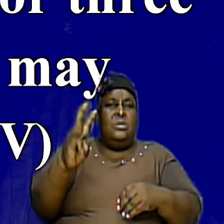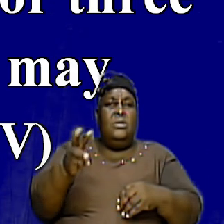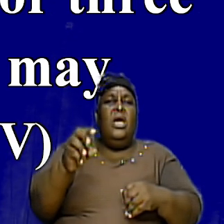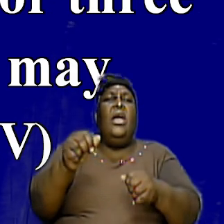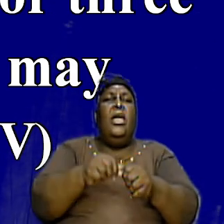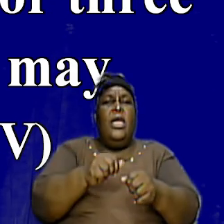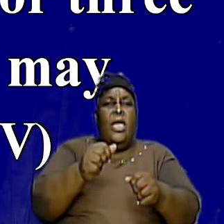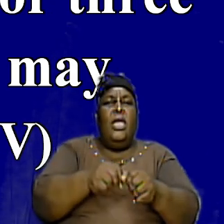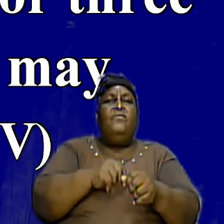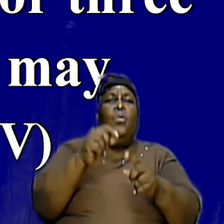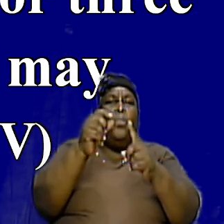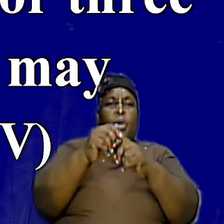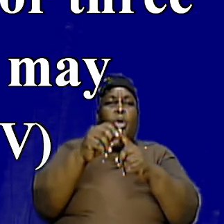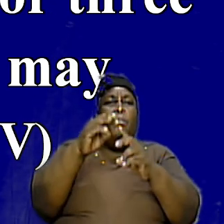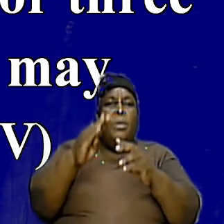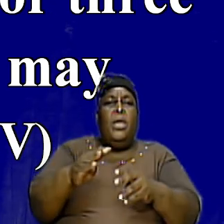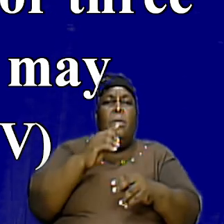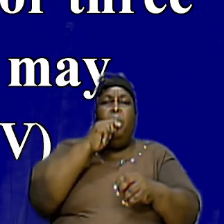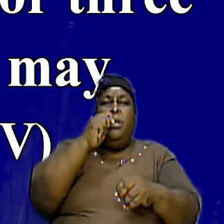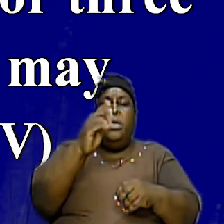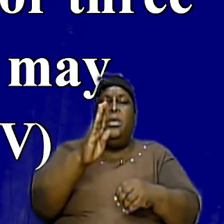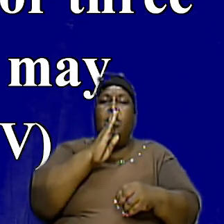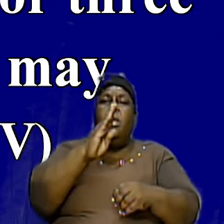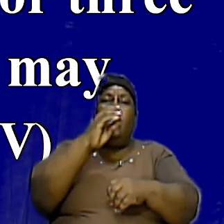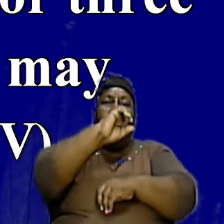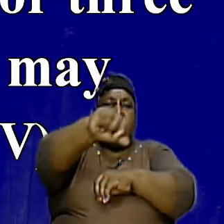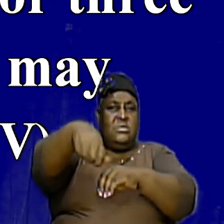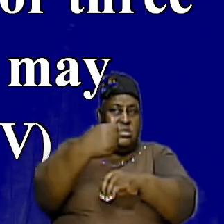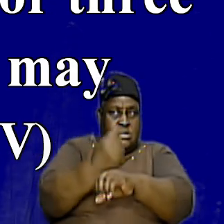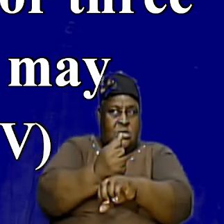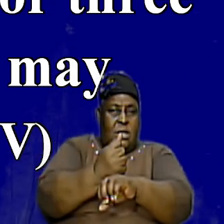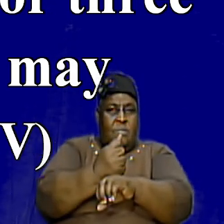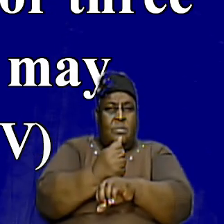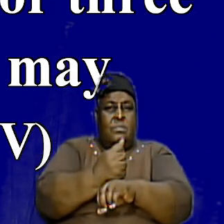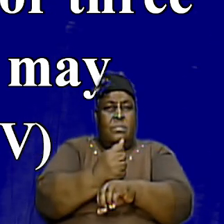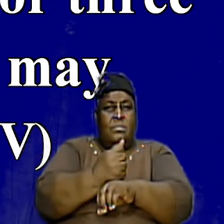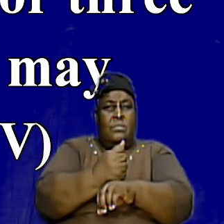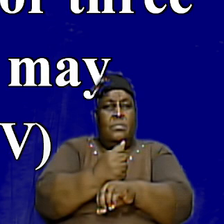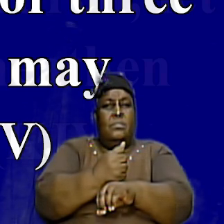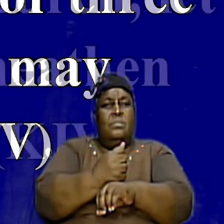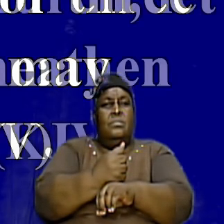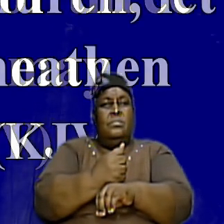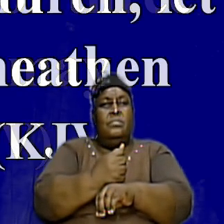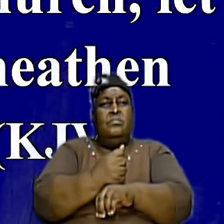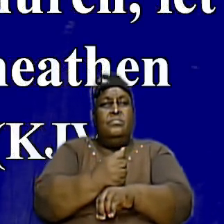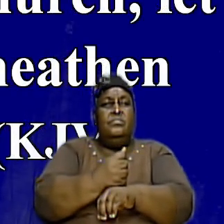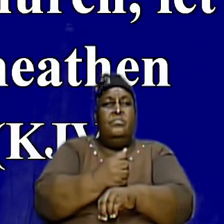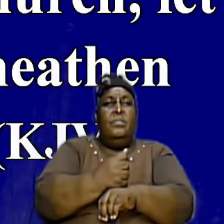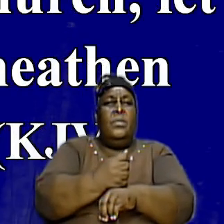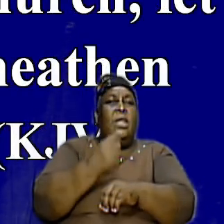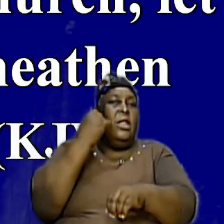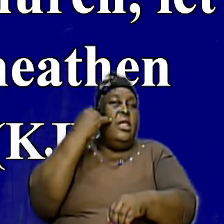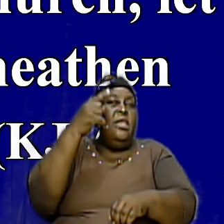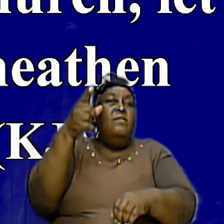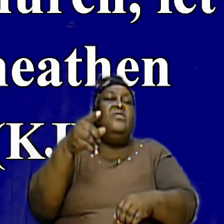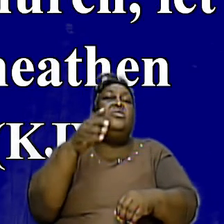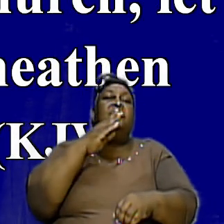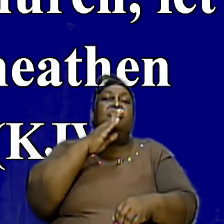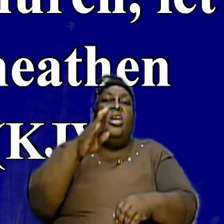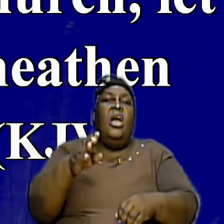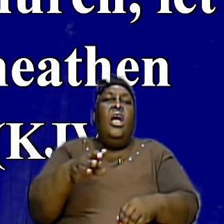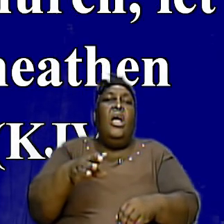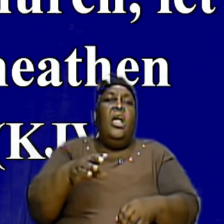Weaknesses Every Word May Be Established And